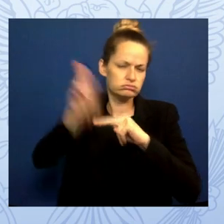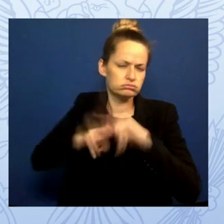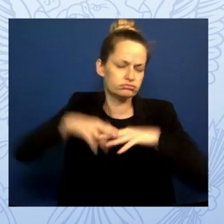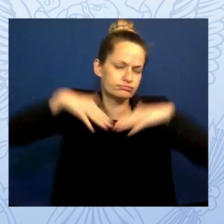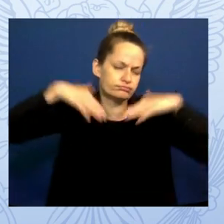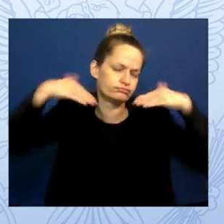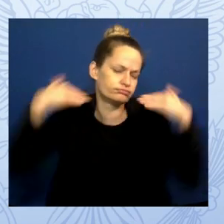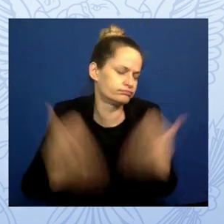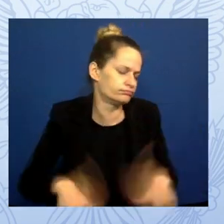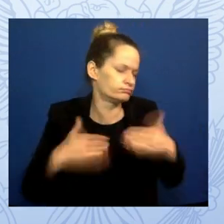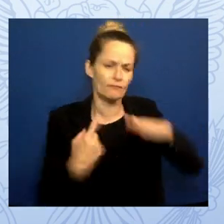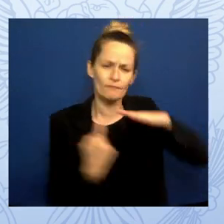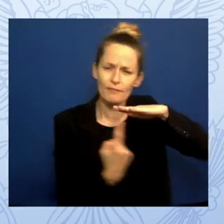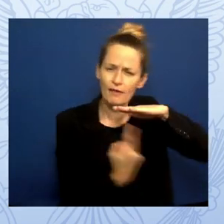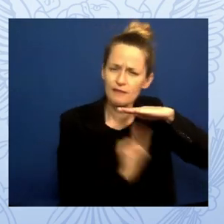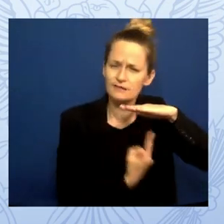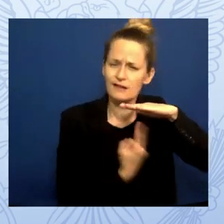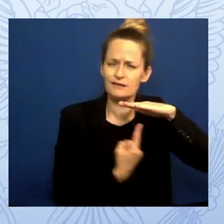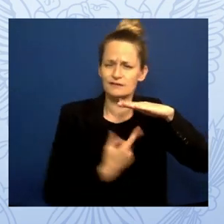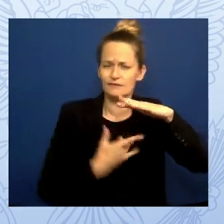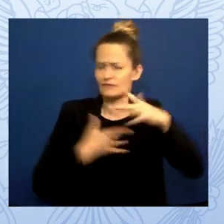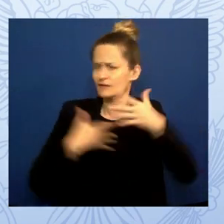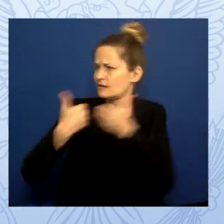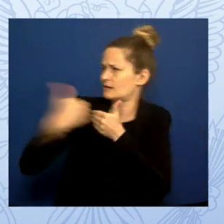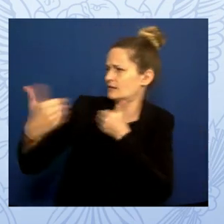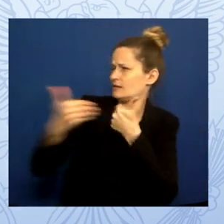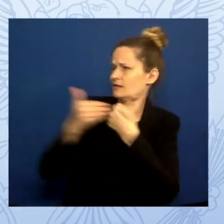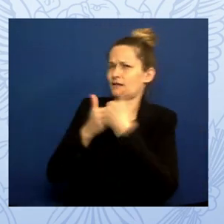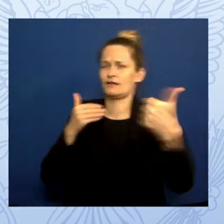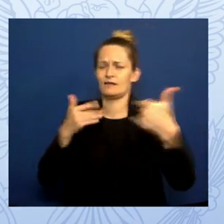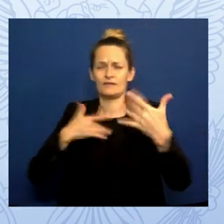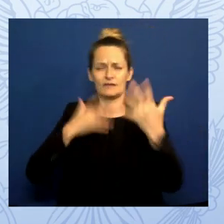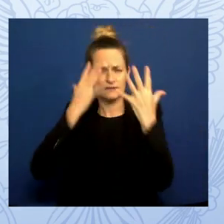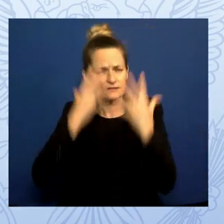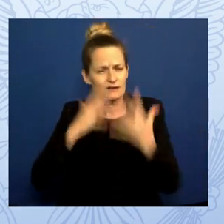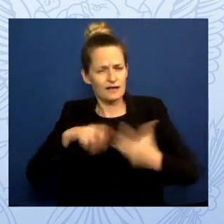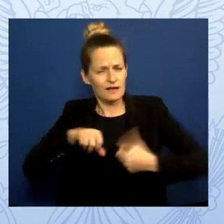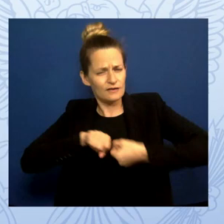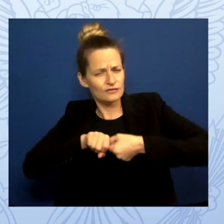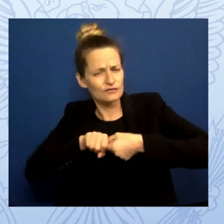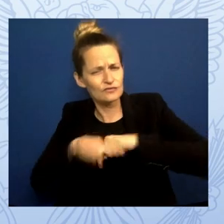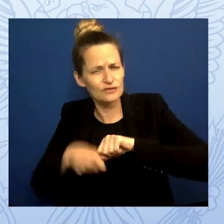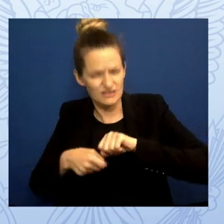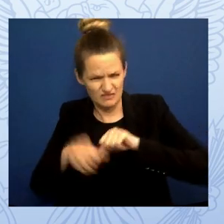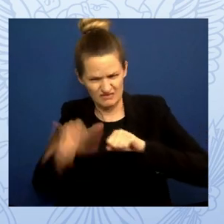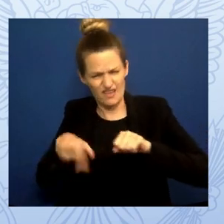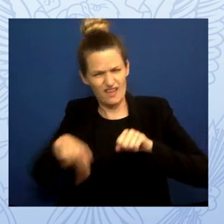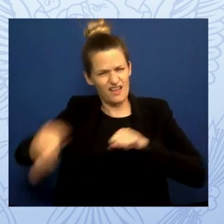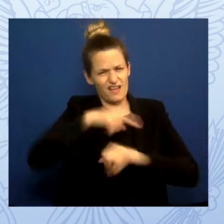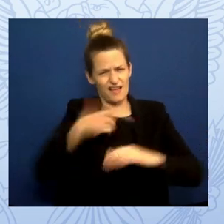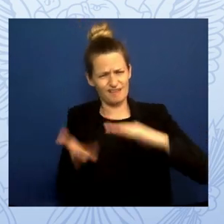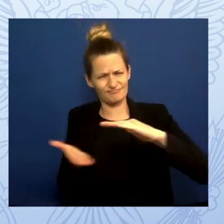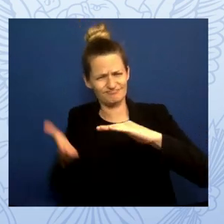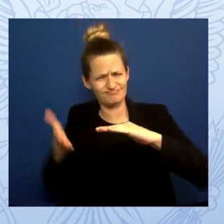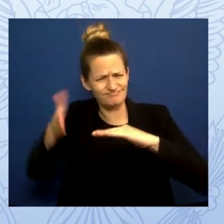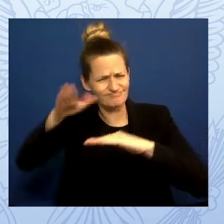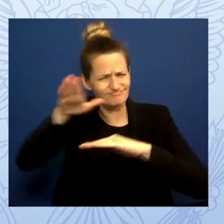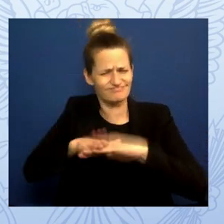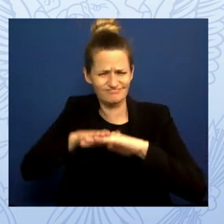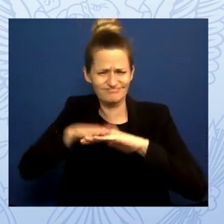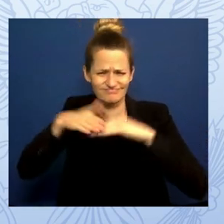the grief. We have so much work to do to help our children heal.